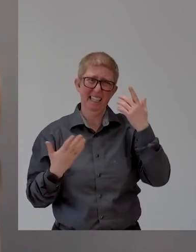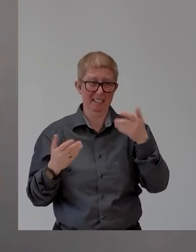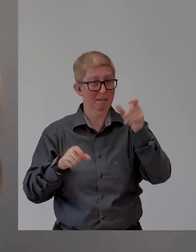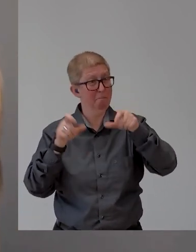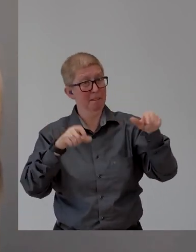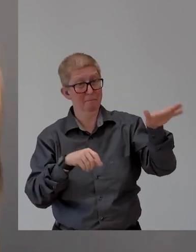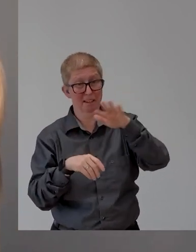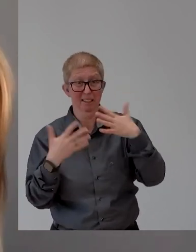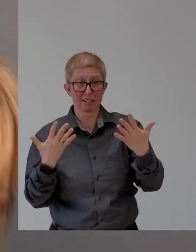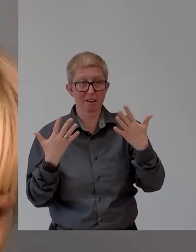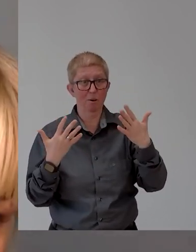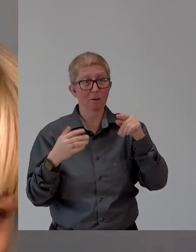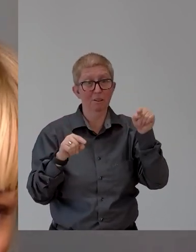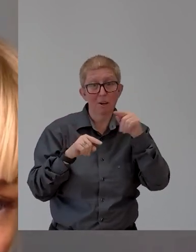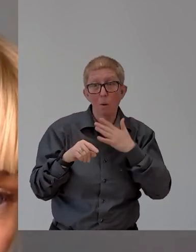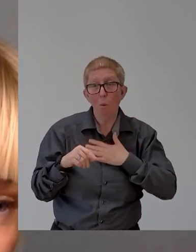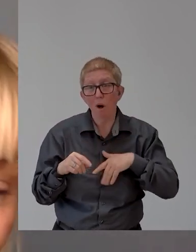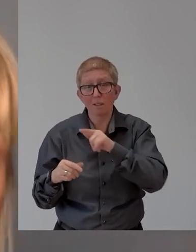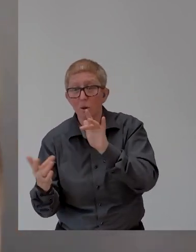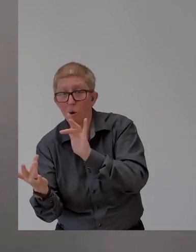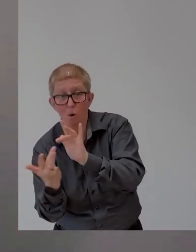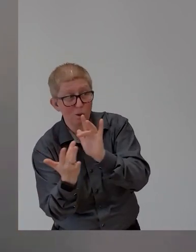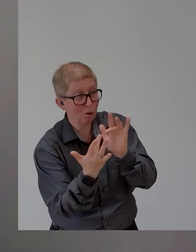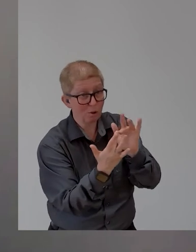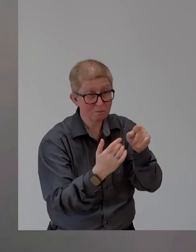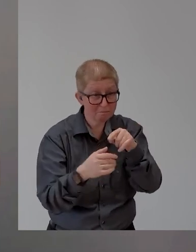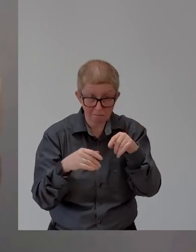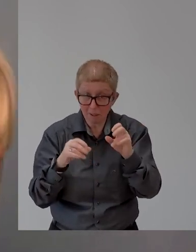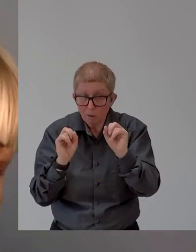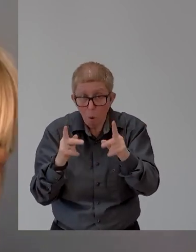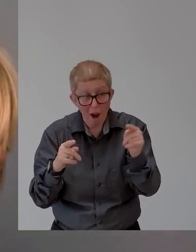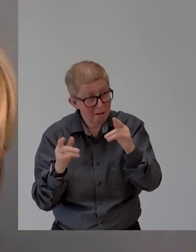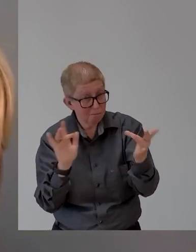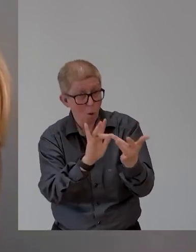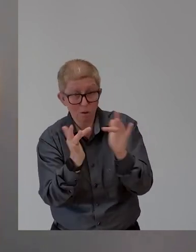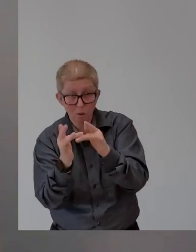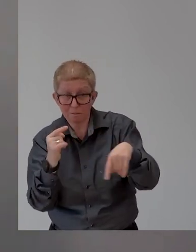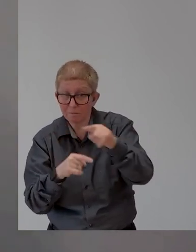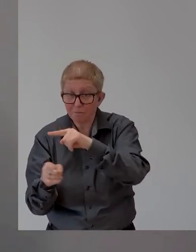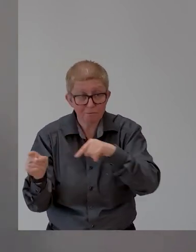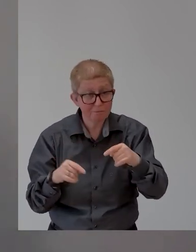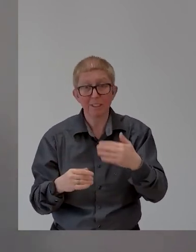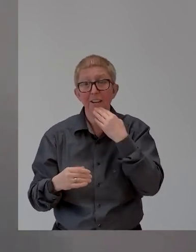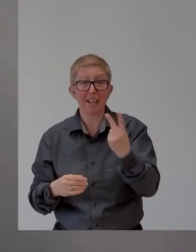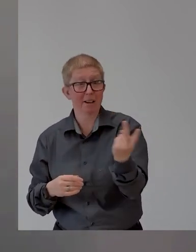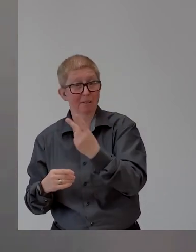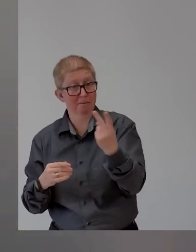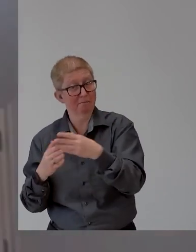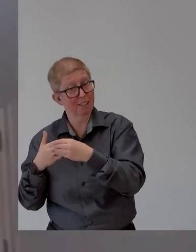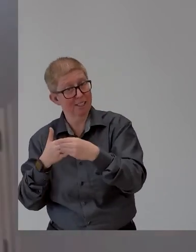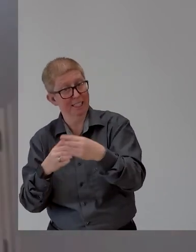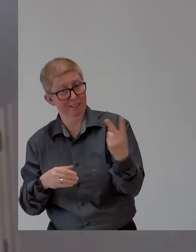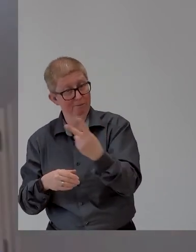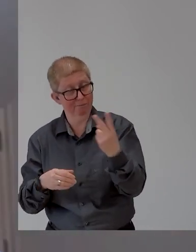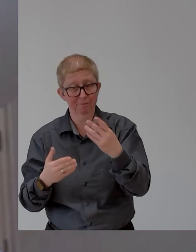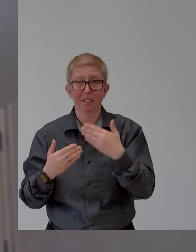we'll, we'll keep them in touch, but a massive thank you for your leadership. Thank you for being with us this morning and a very big hug. You're welcome.